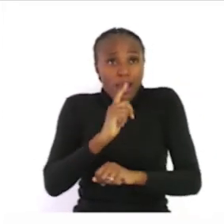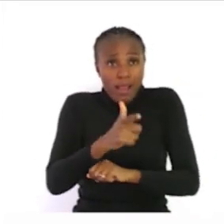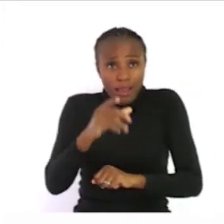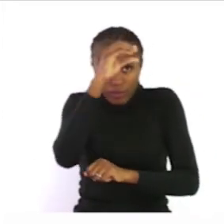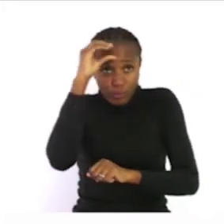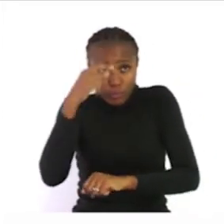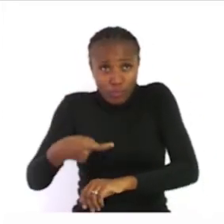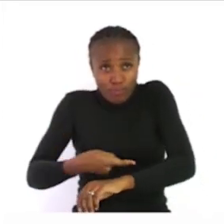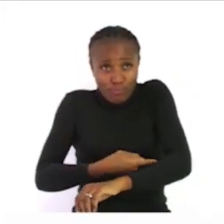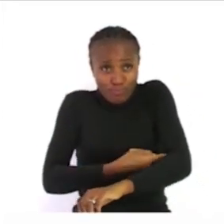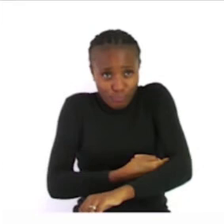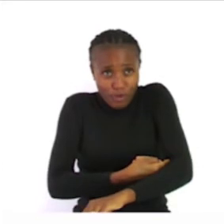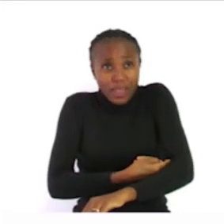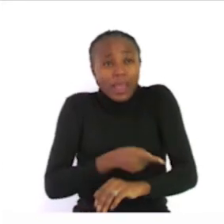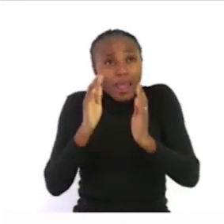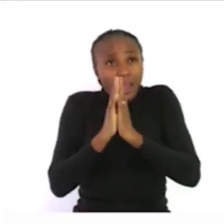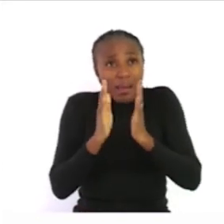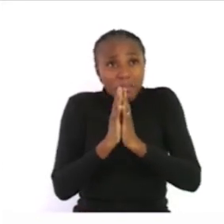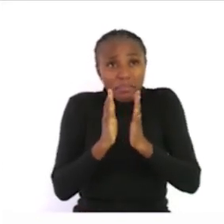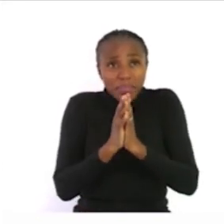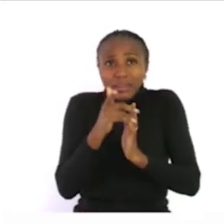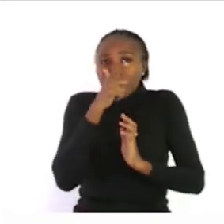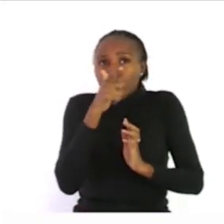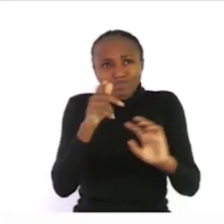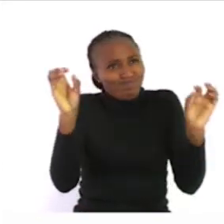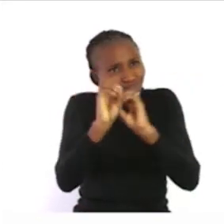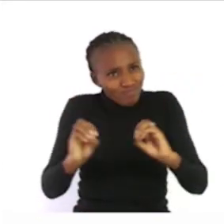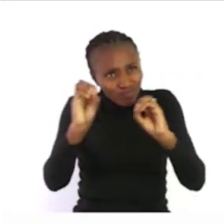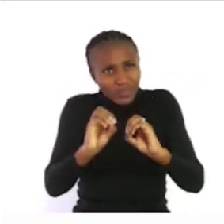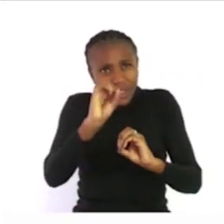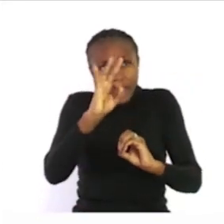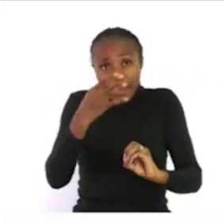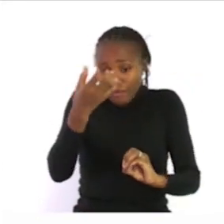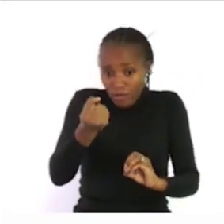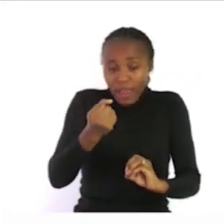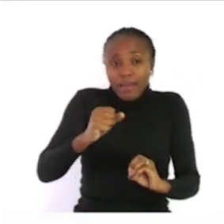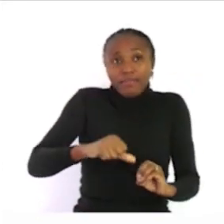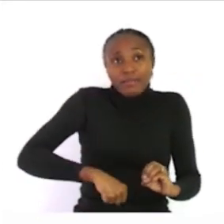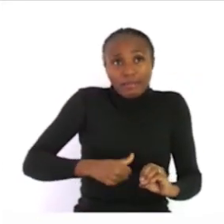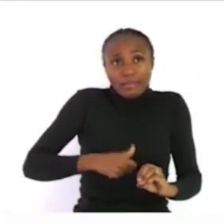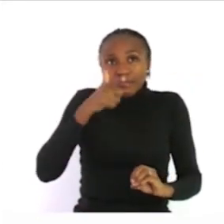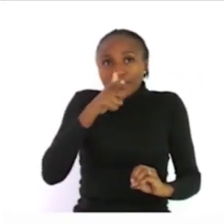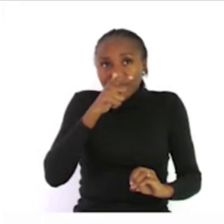and abstain from sexual activities for the STIs